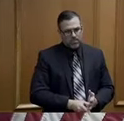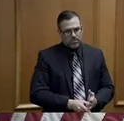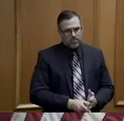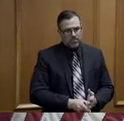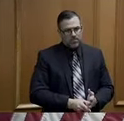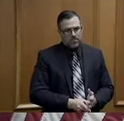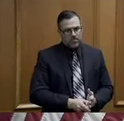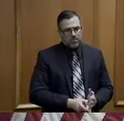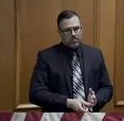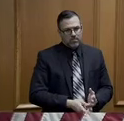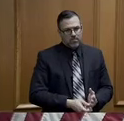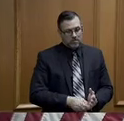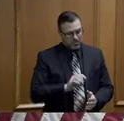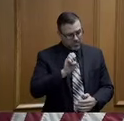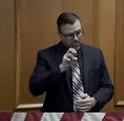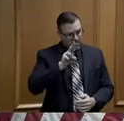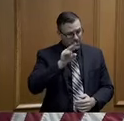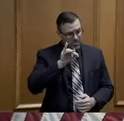We'll